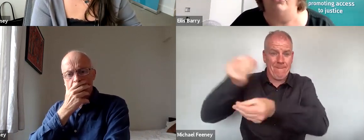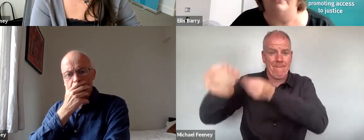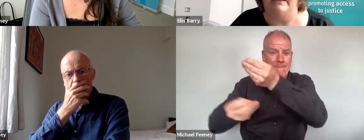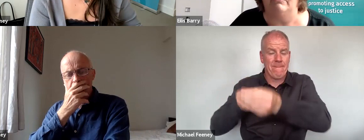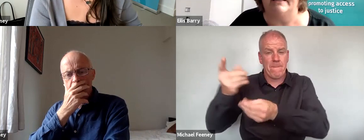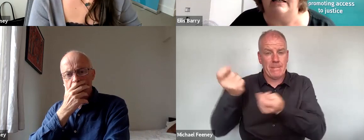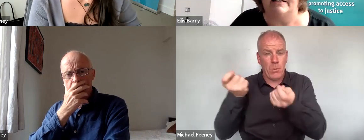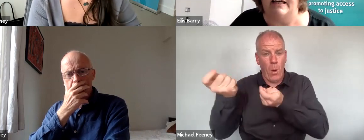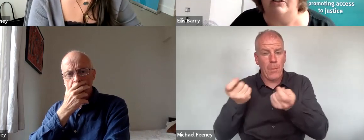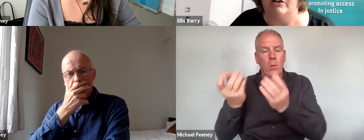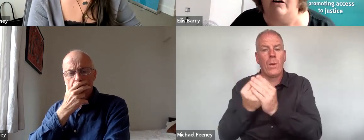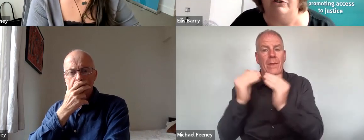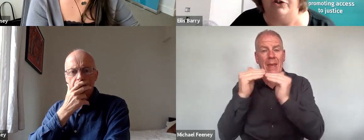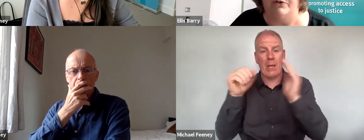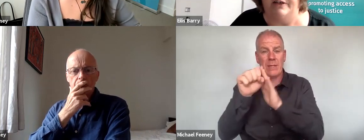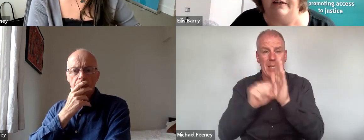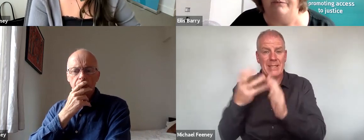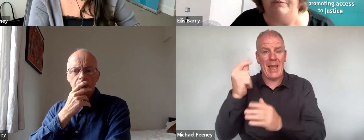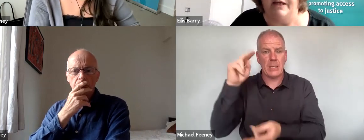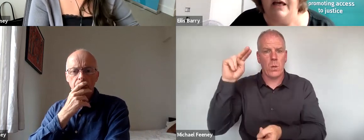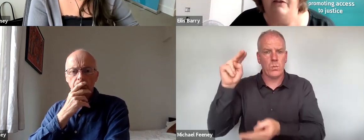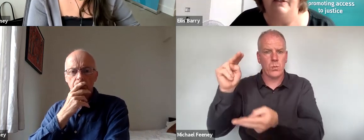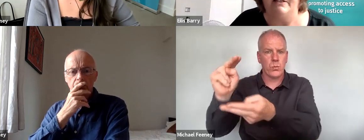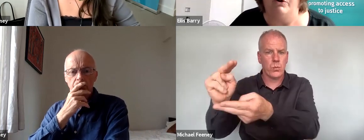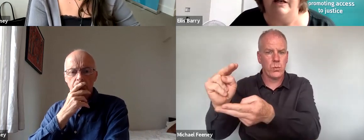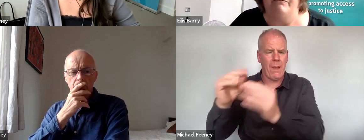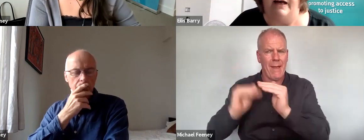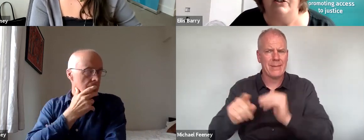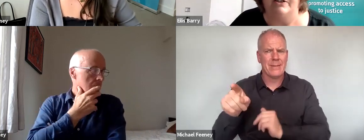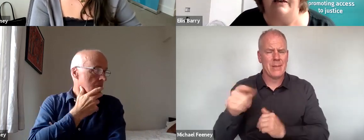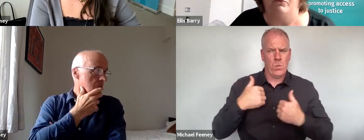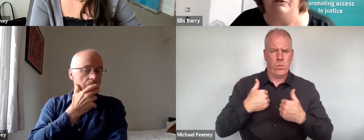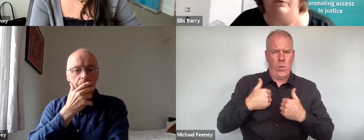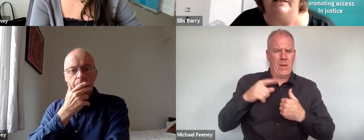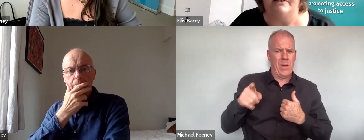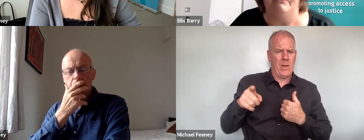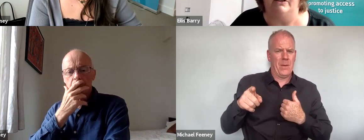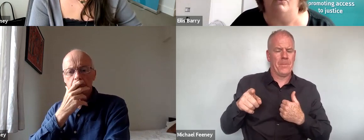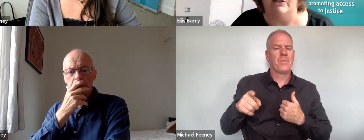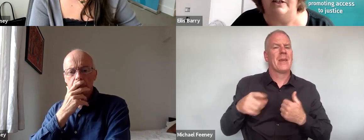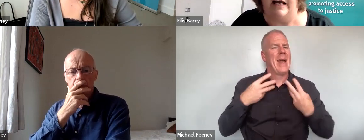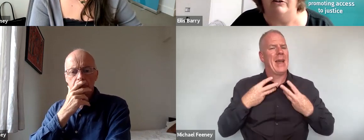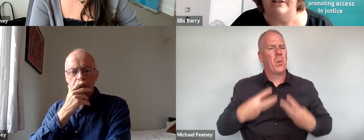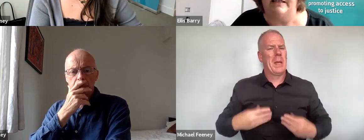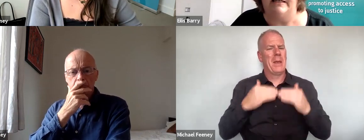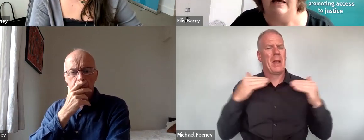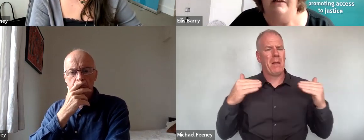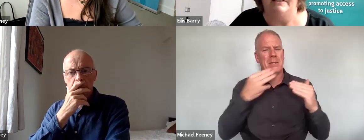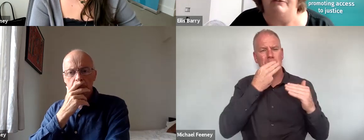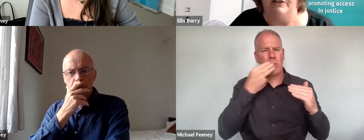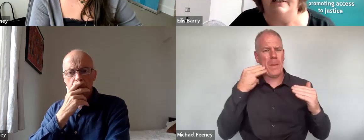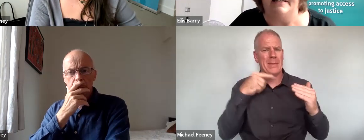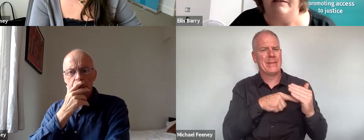under the Equal Status Act are reducing. This worrying fact, together with the weakness of the Equality Guarantee,